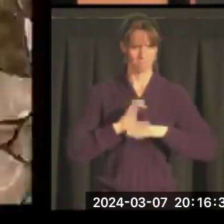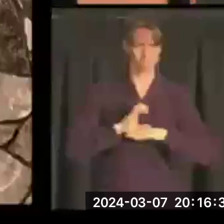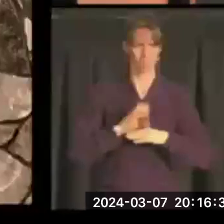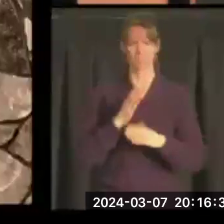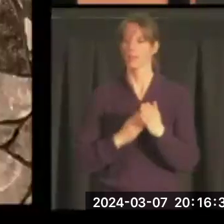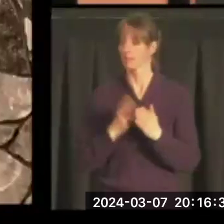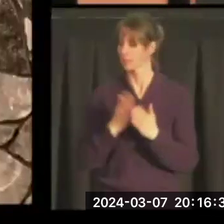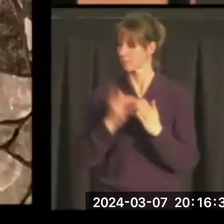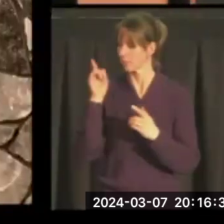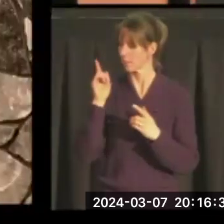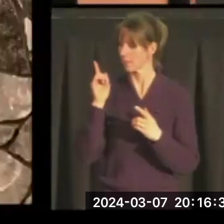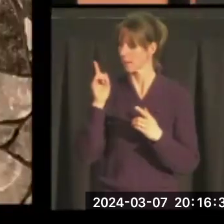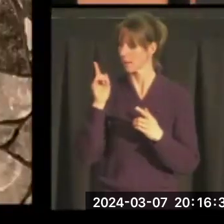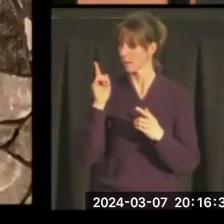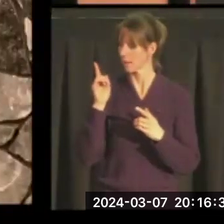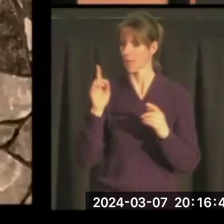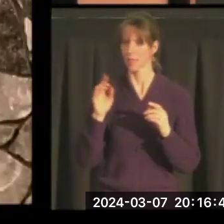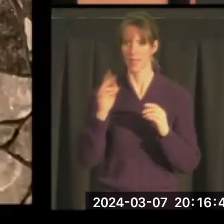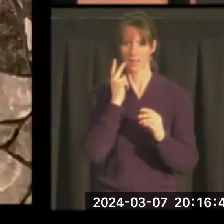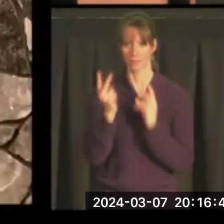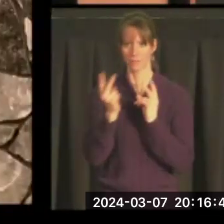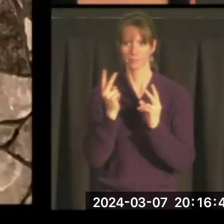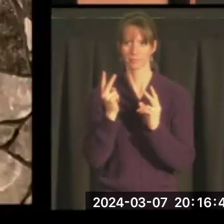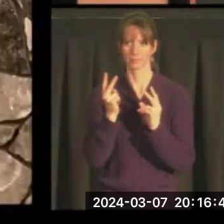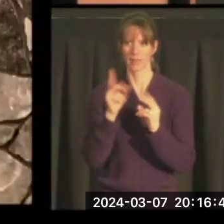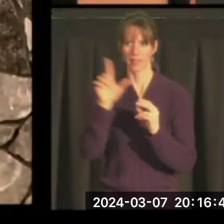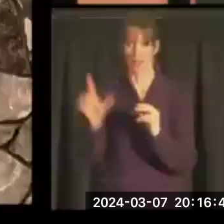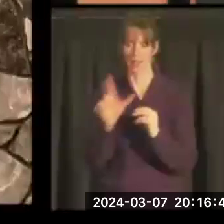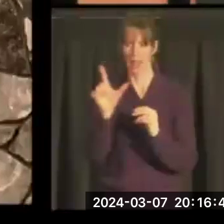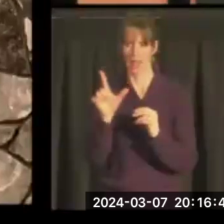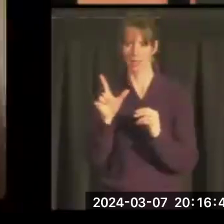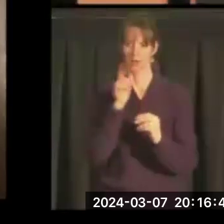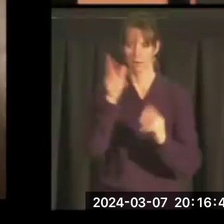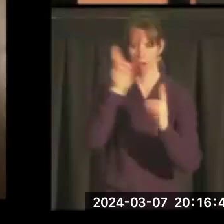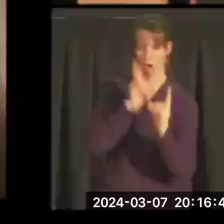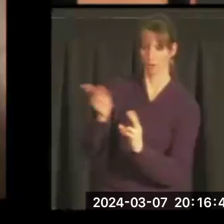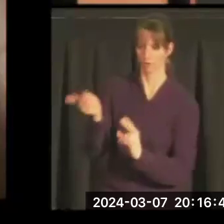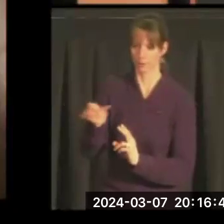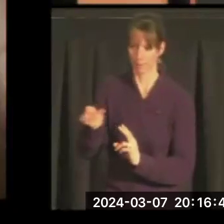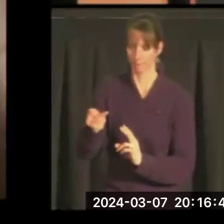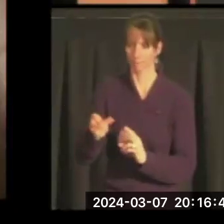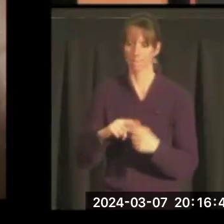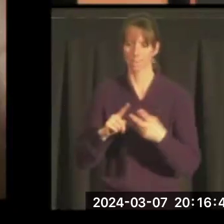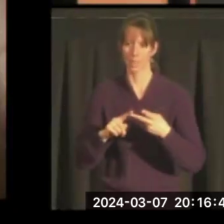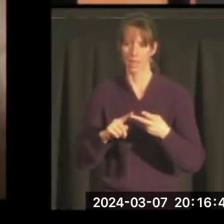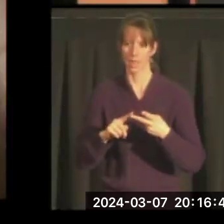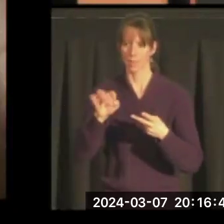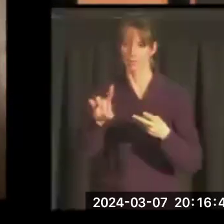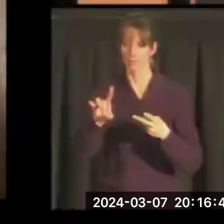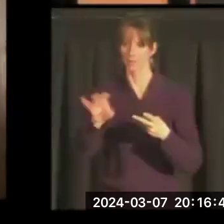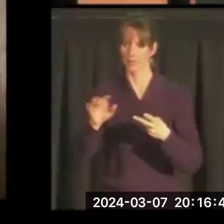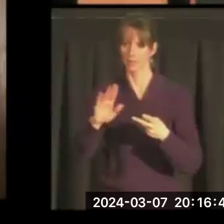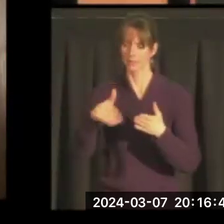they're here, they clearly visit the library in their honor. They visit the Mansfield Center.